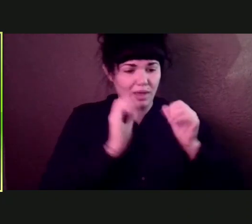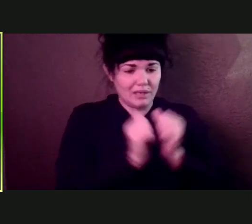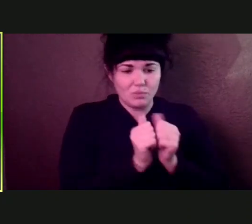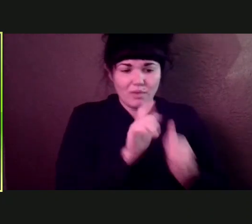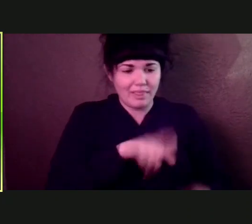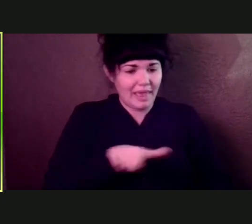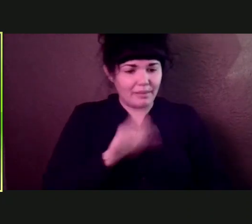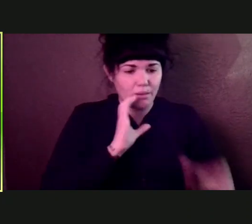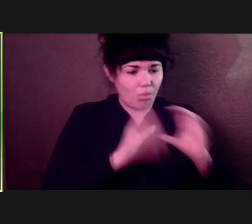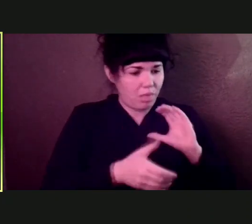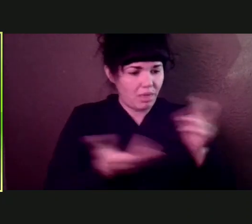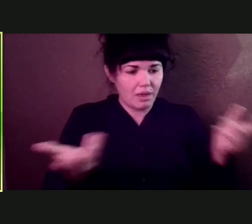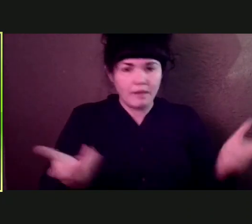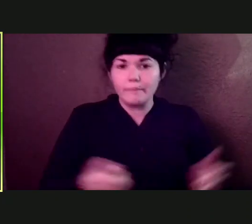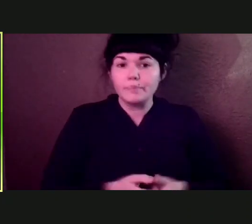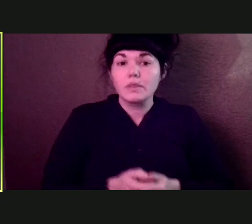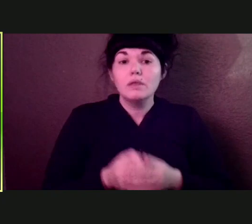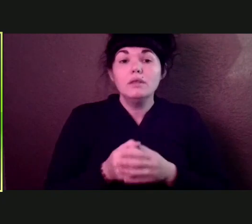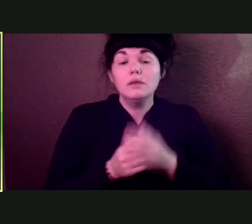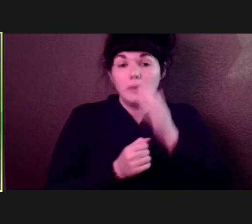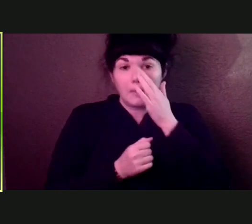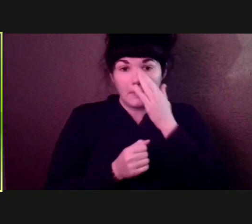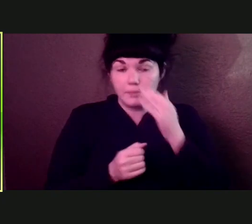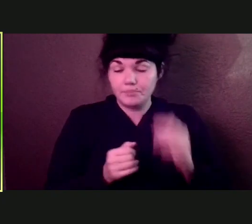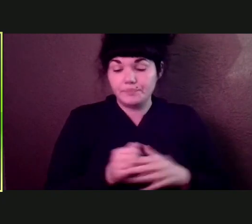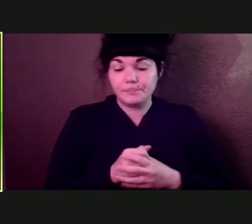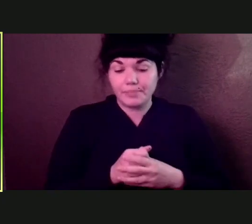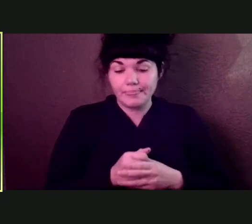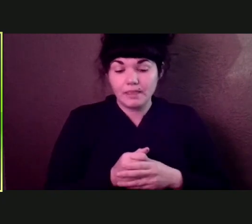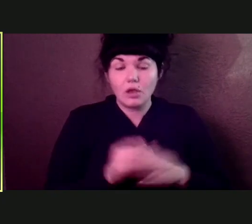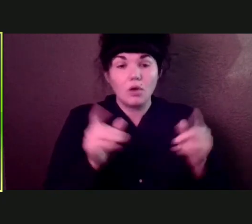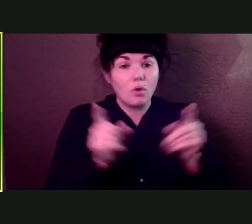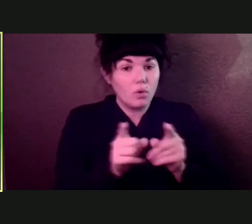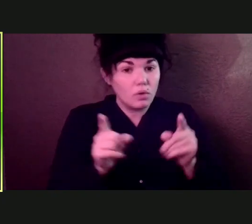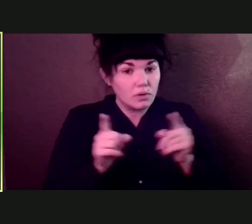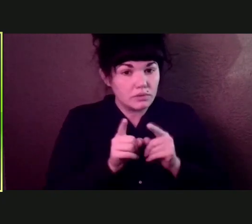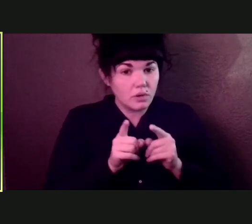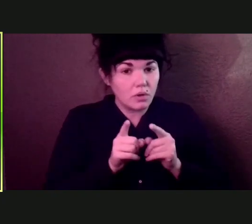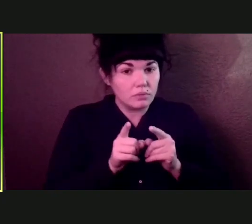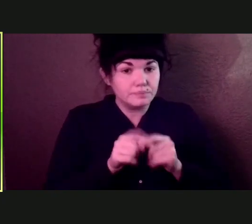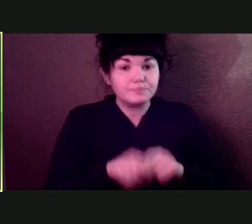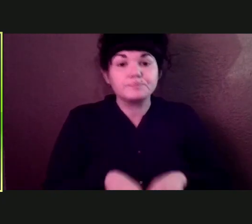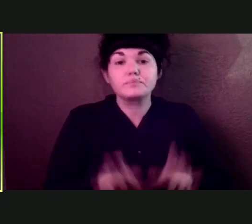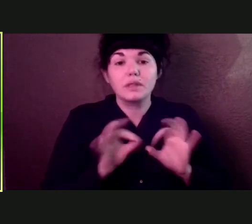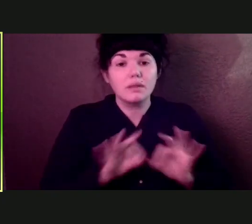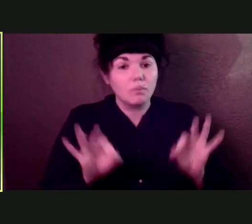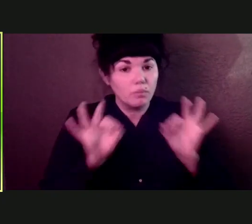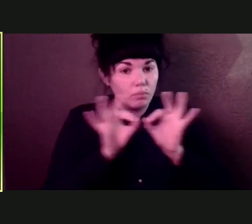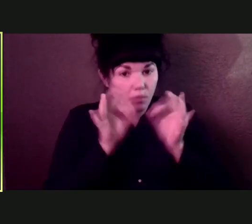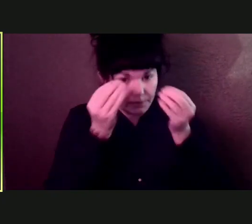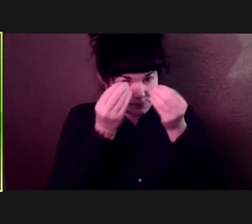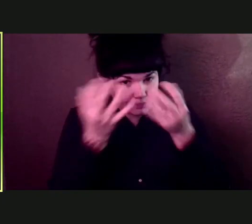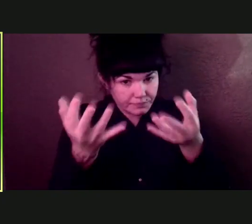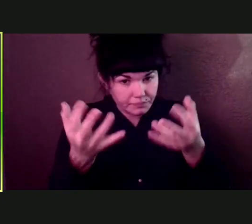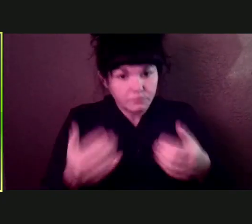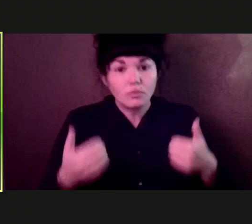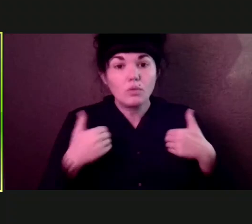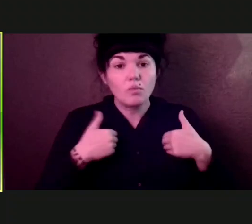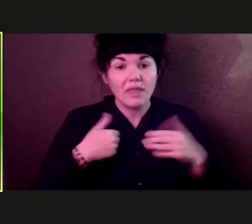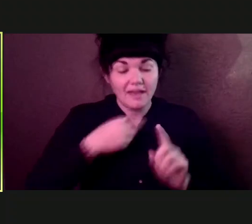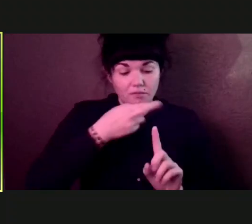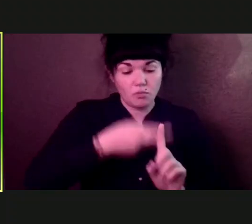Uh, people should also know that there is rental assistance money available. That's a bright spot.